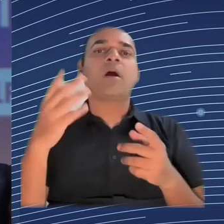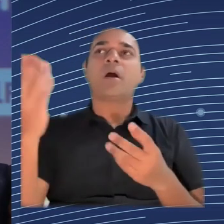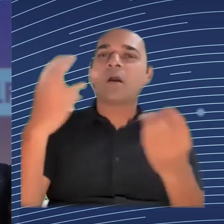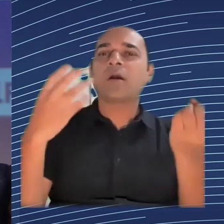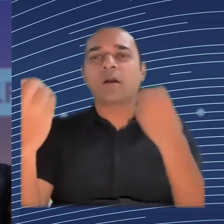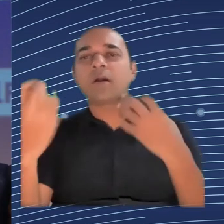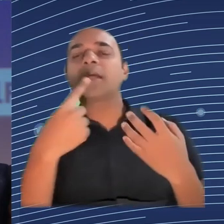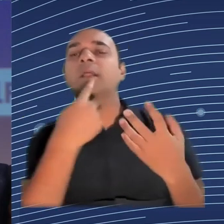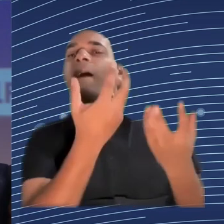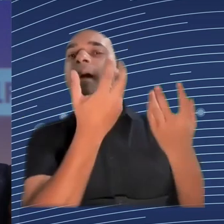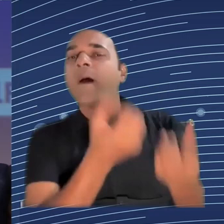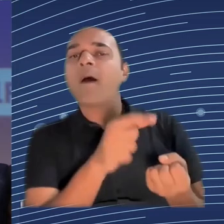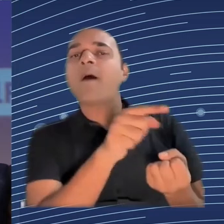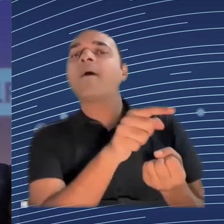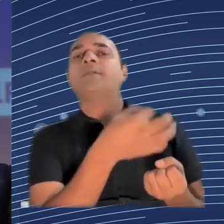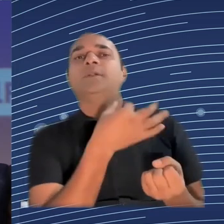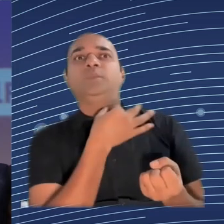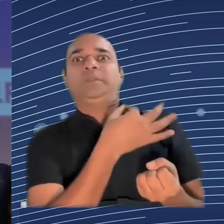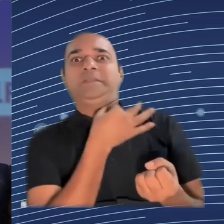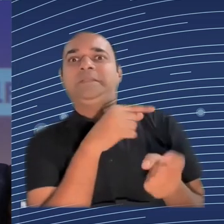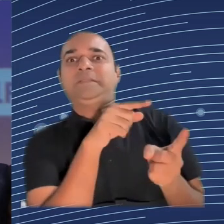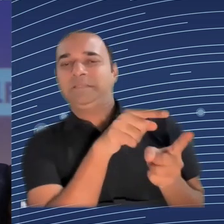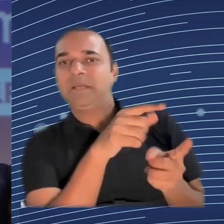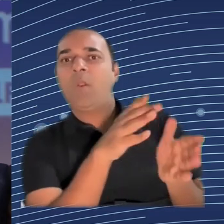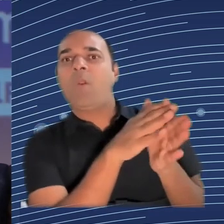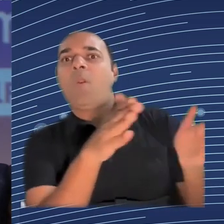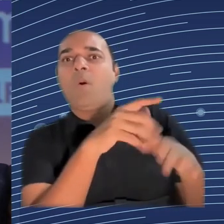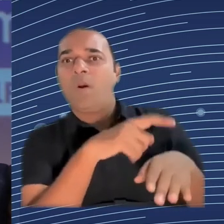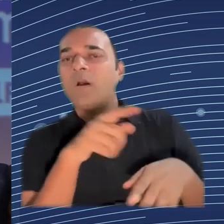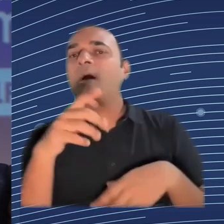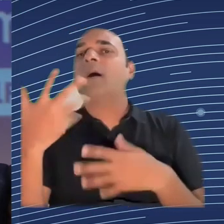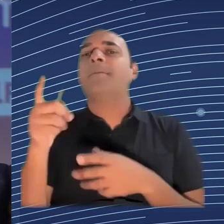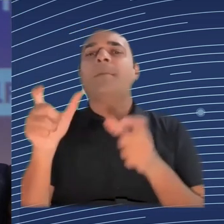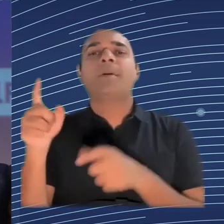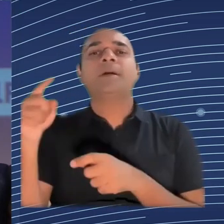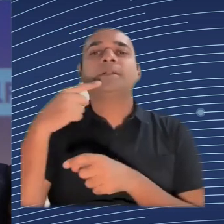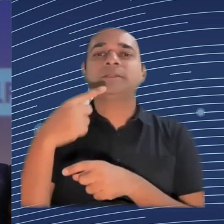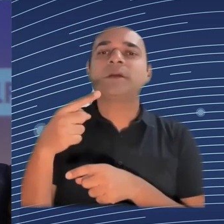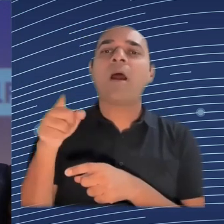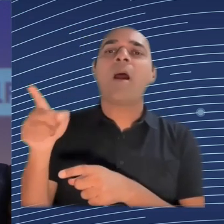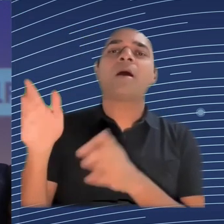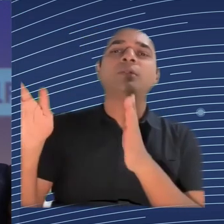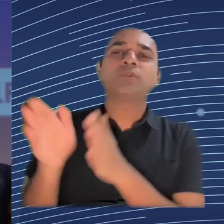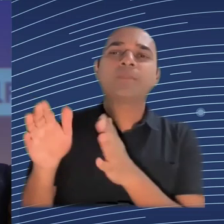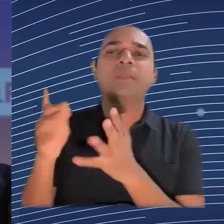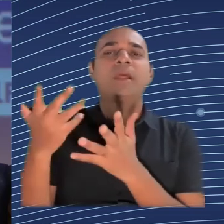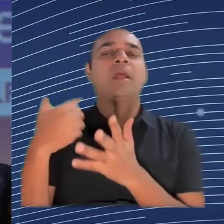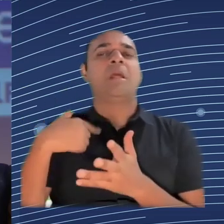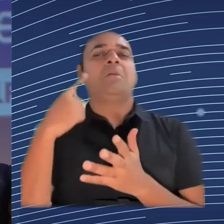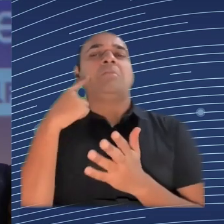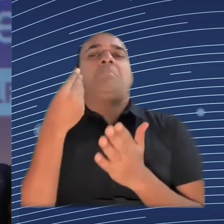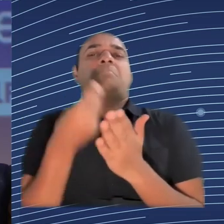So at the end of the day, you need to be responsible when you develop the tools, right? If you're worried about